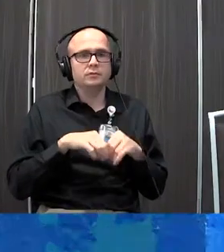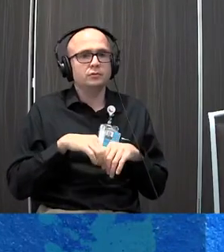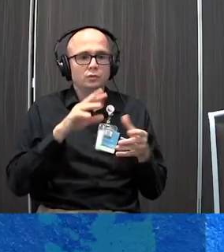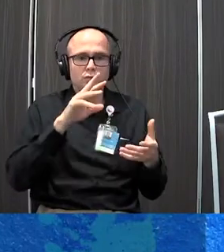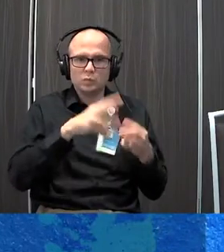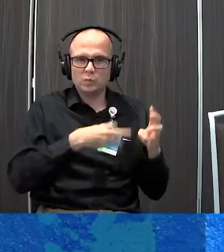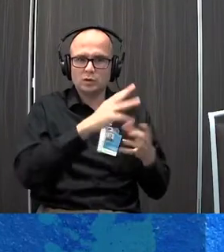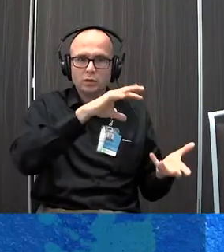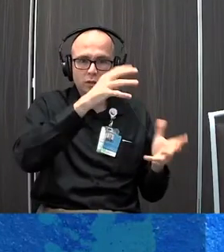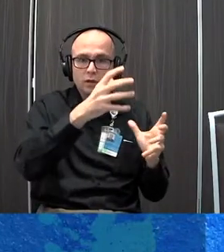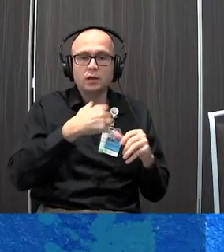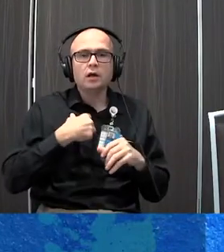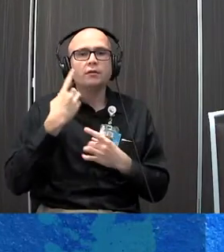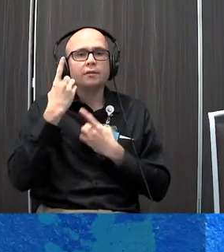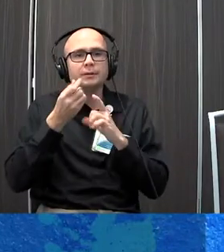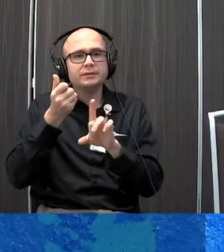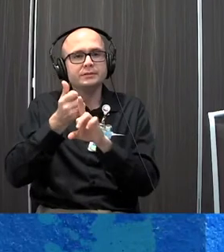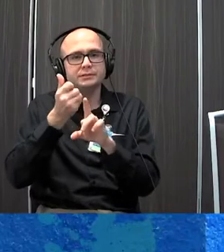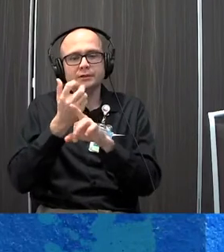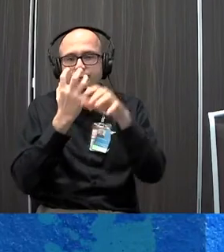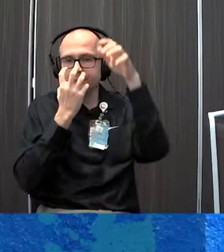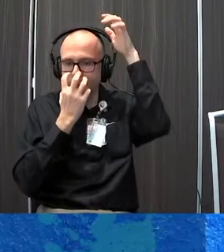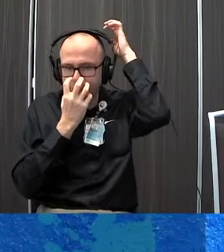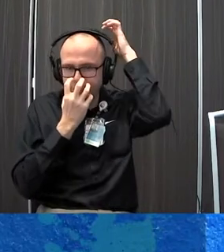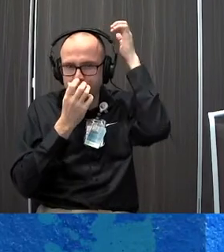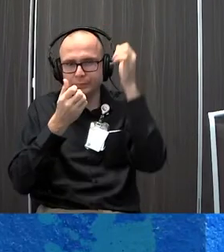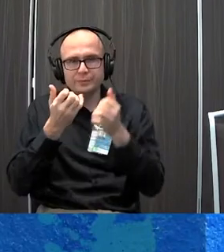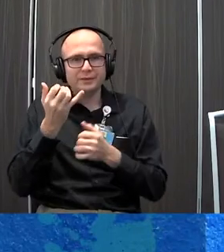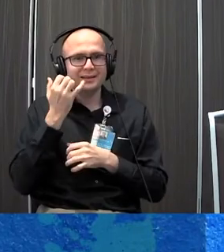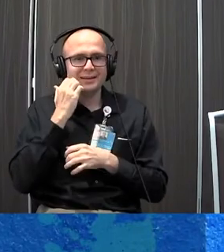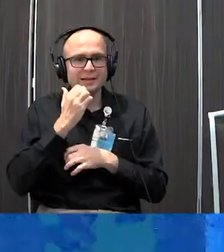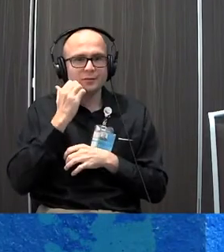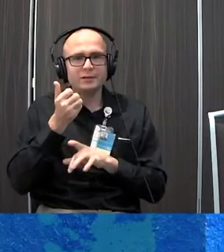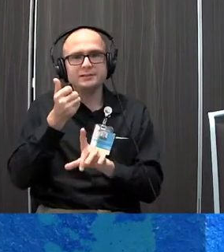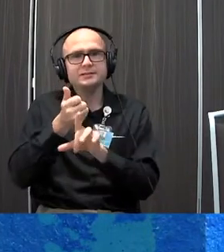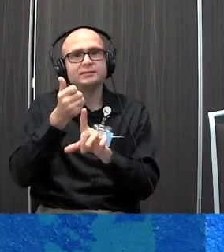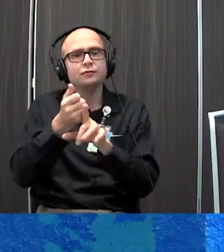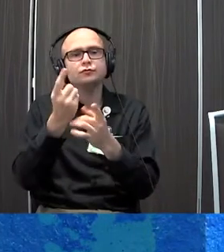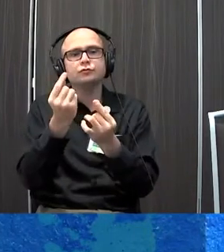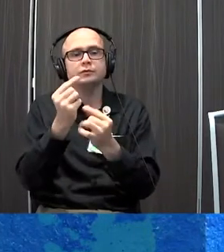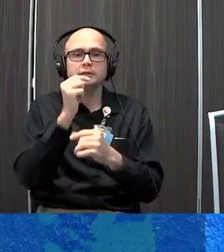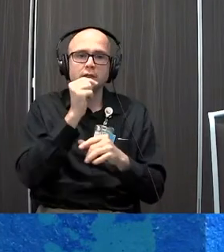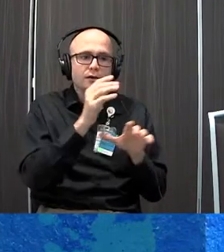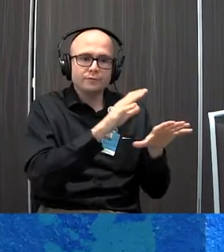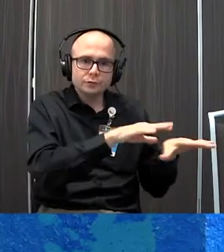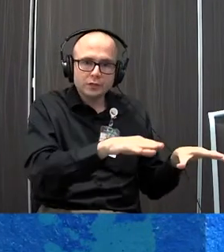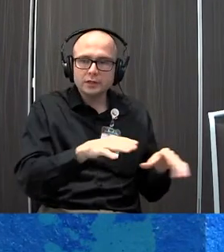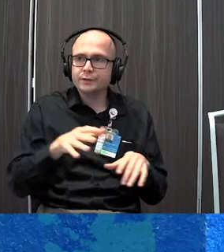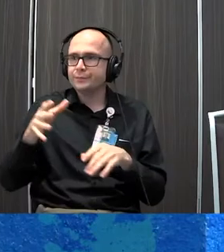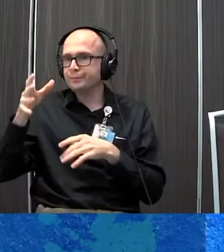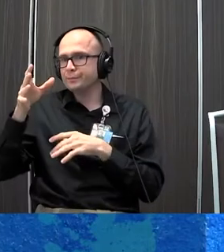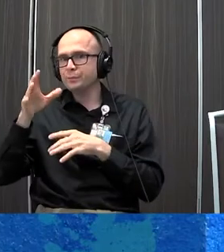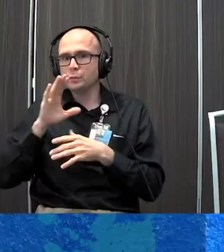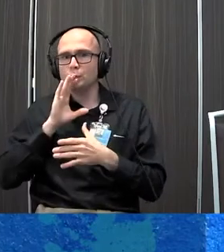that I want to think about putting on your own oxygen mask. What do you do every day for yourself, not for your child, not for your spouse,